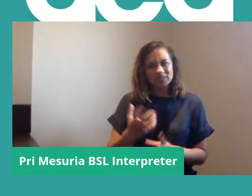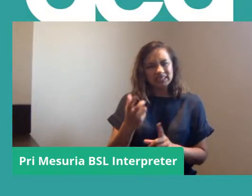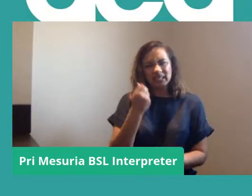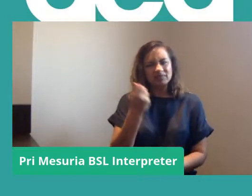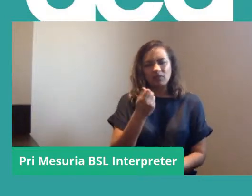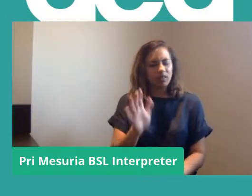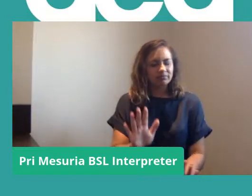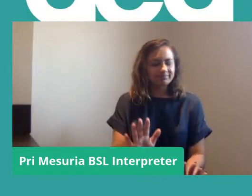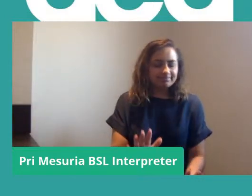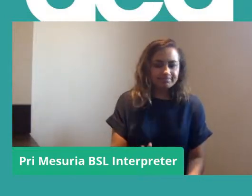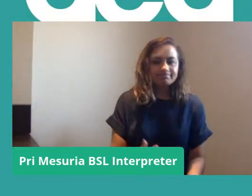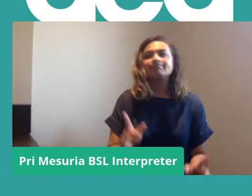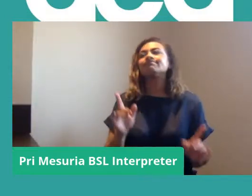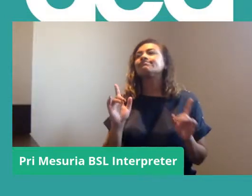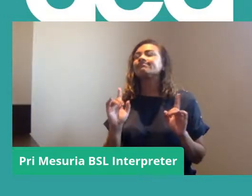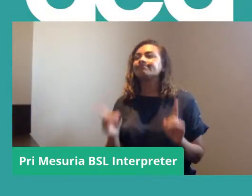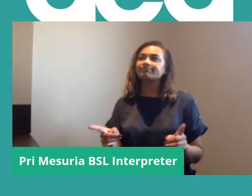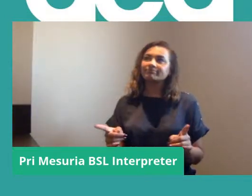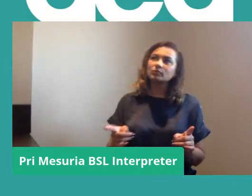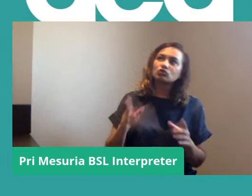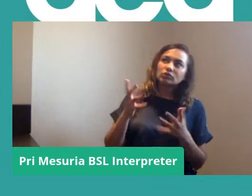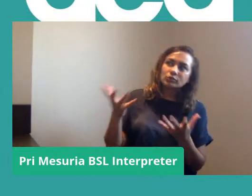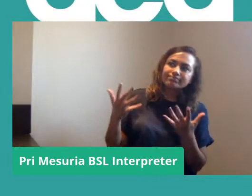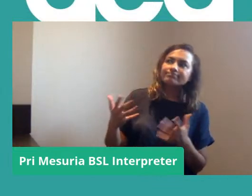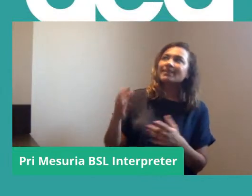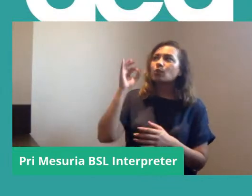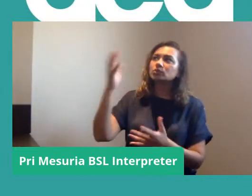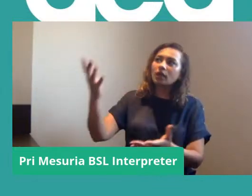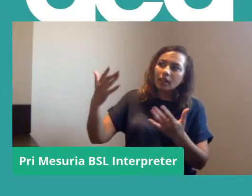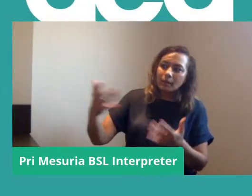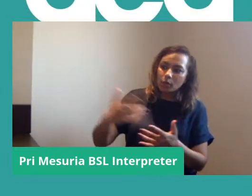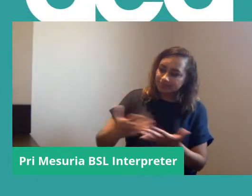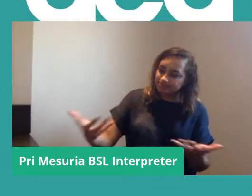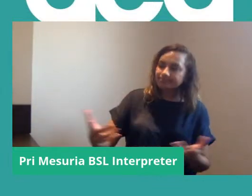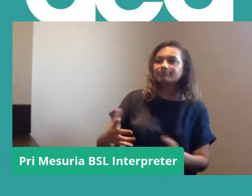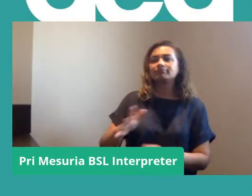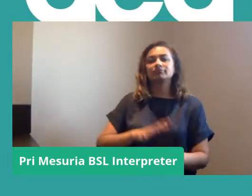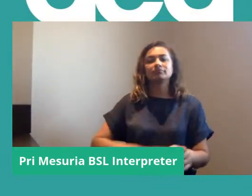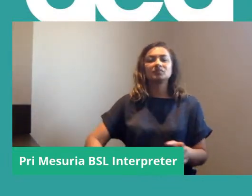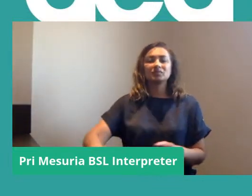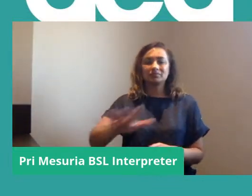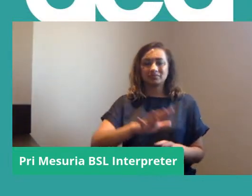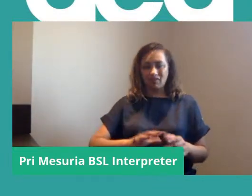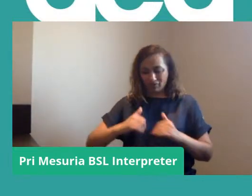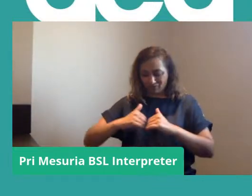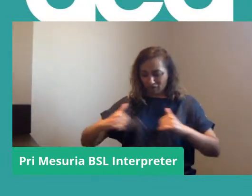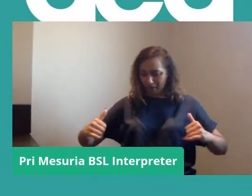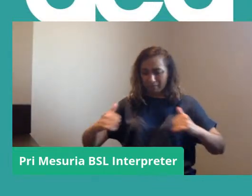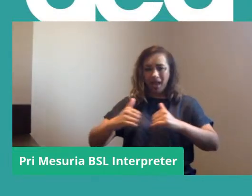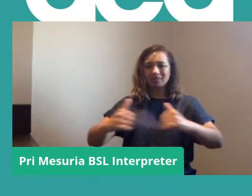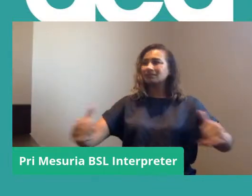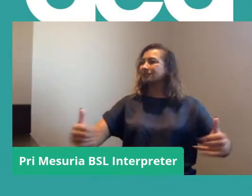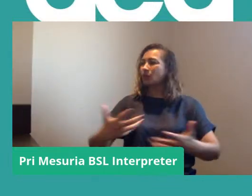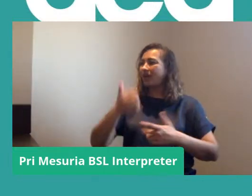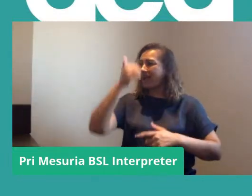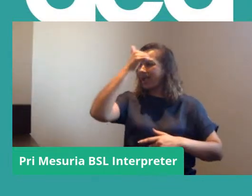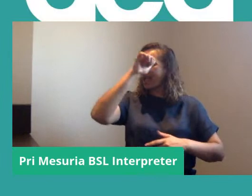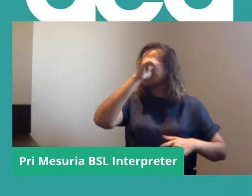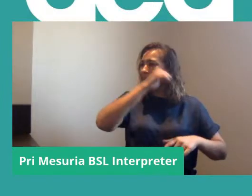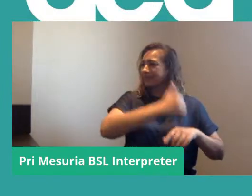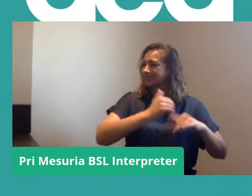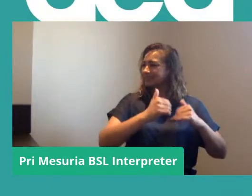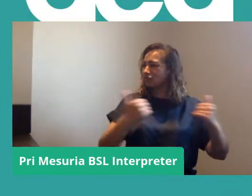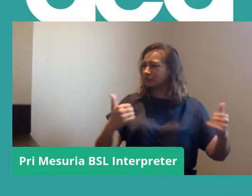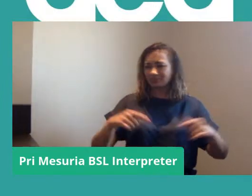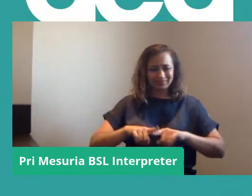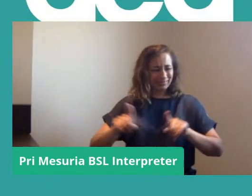Our appeal was directed at the council but our city is incredibly fragmented with a lot of academies and lots of different